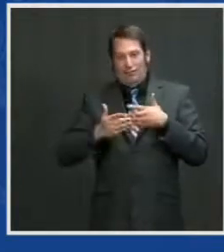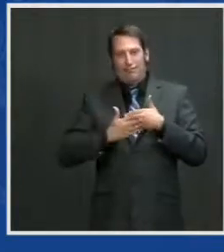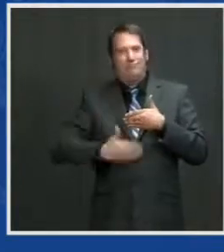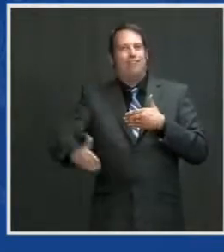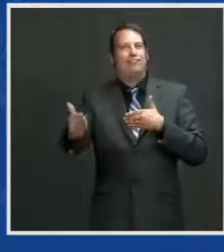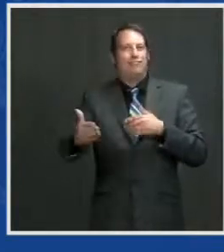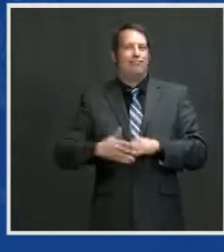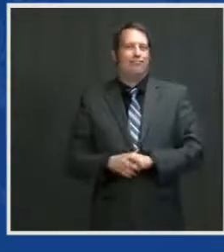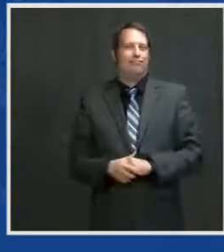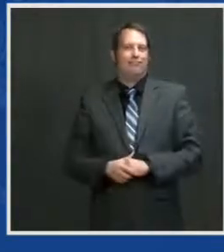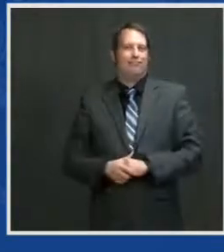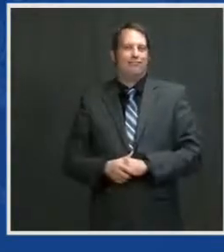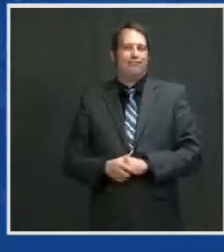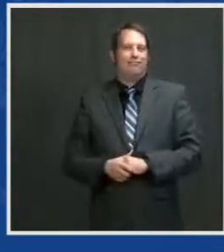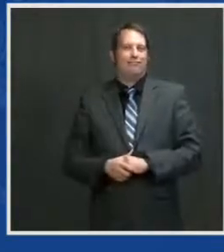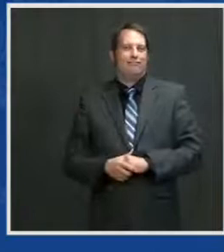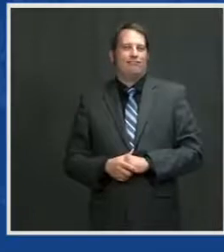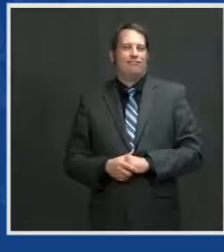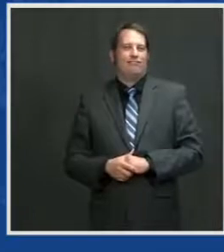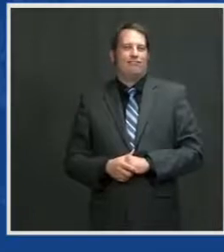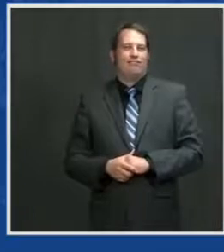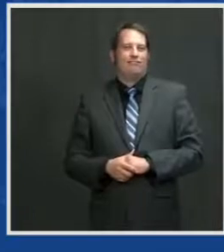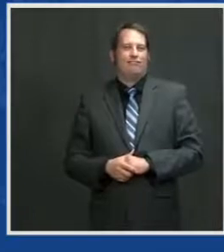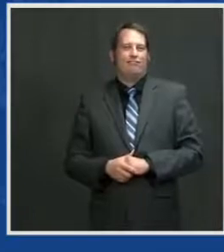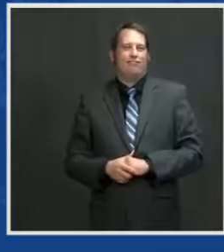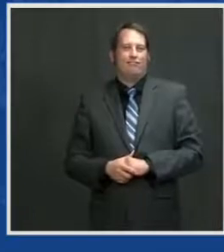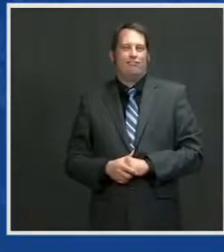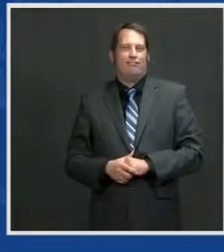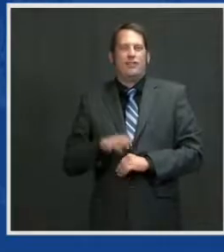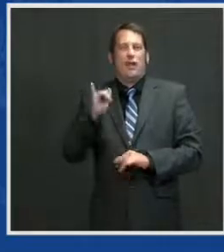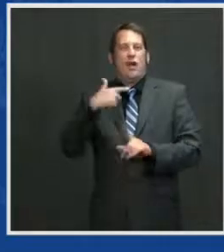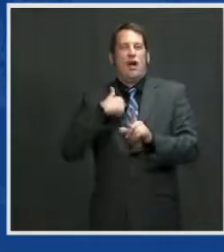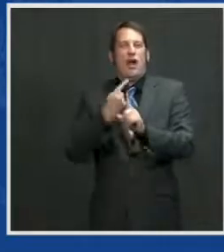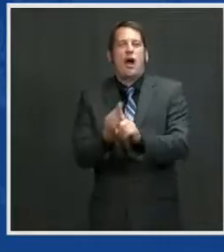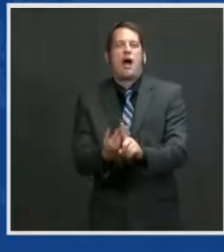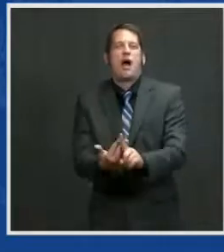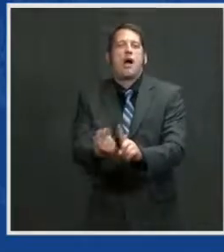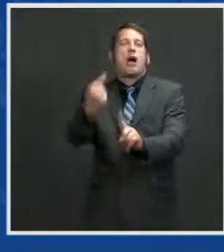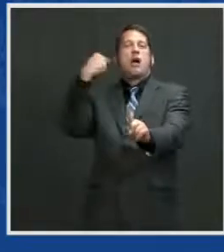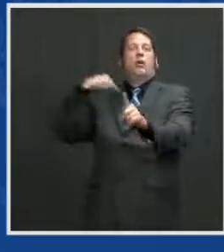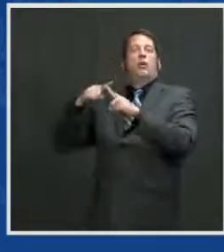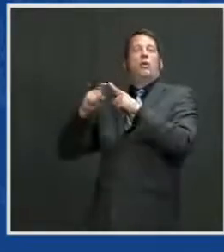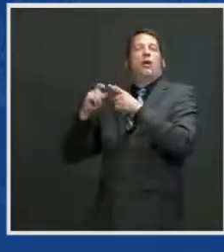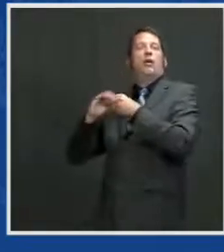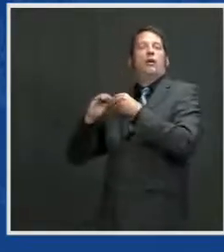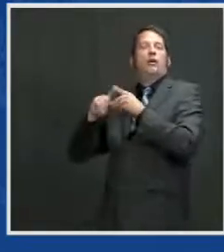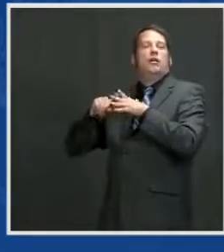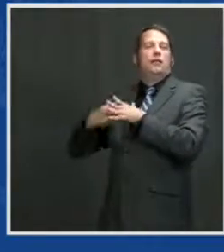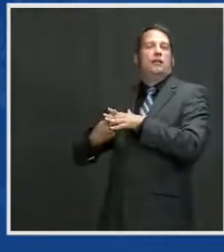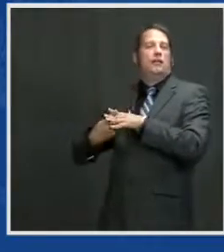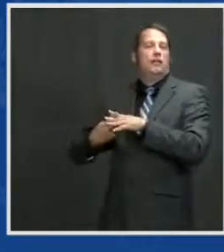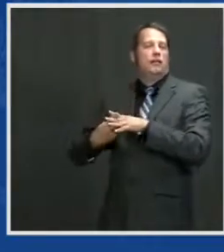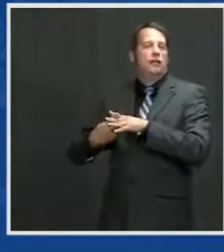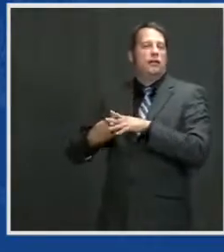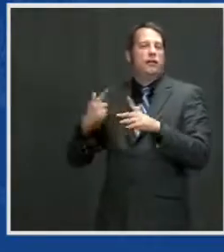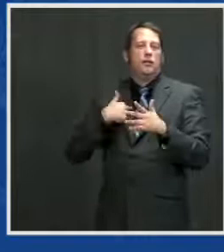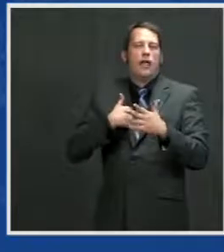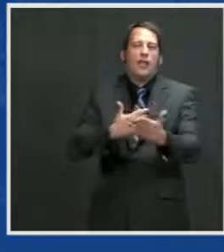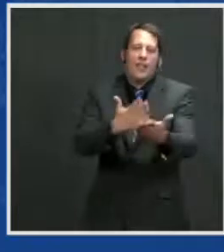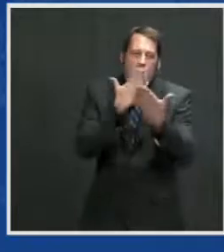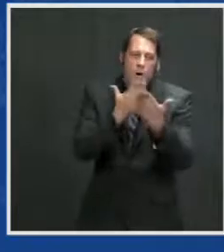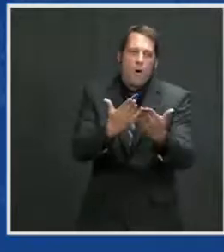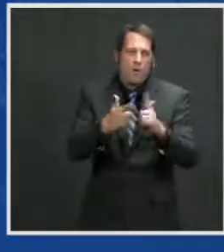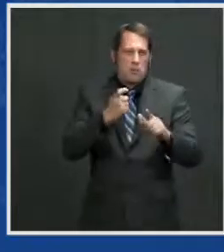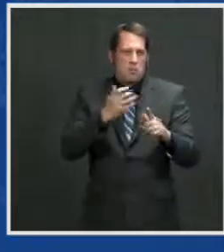Well, let me end where I began, by saying thank you. I from the bottom of my heart, I give you my word.